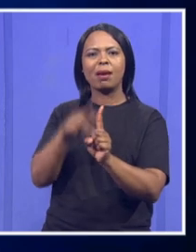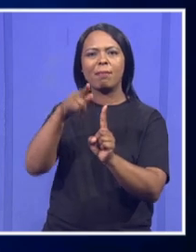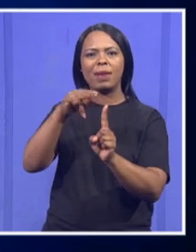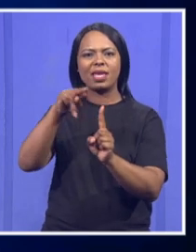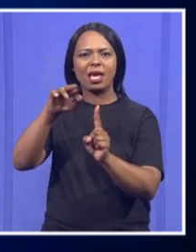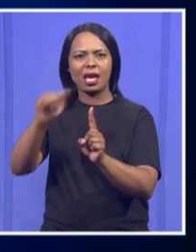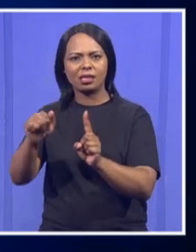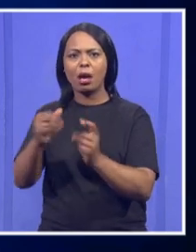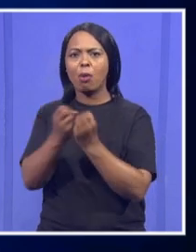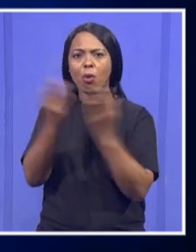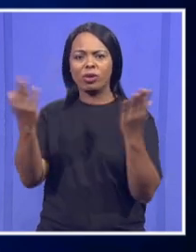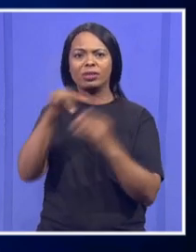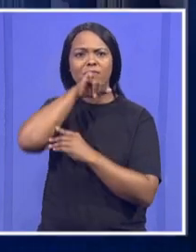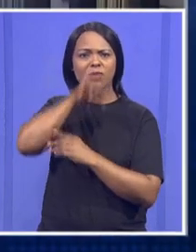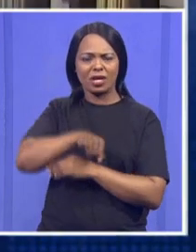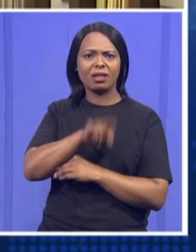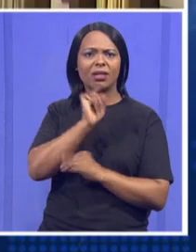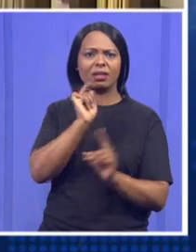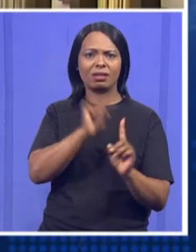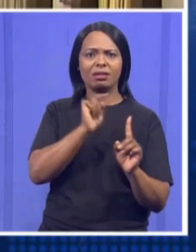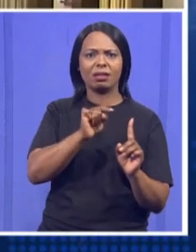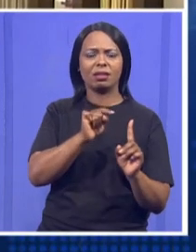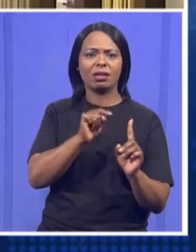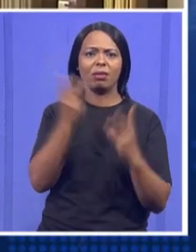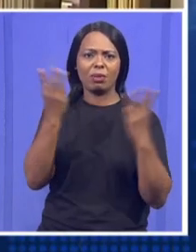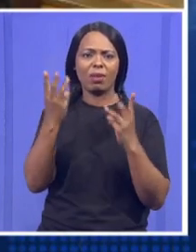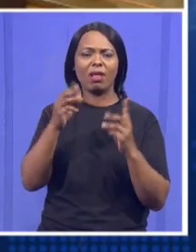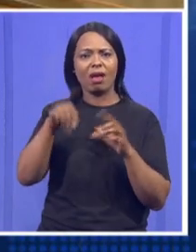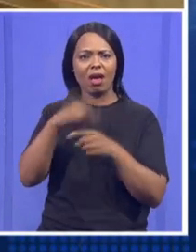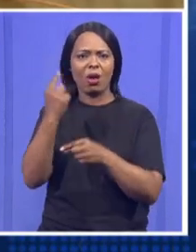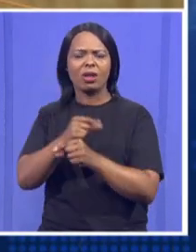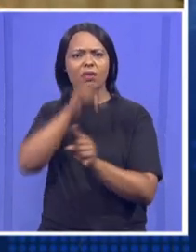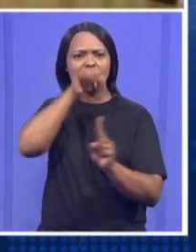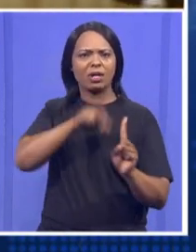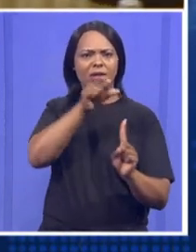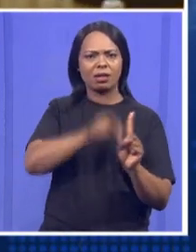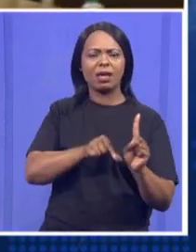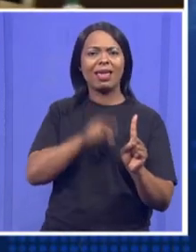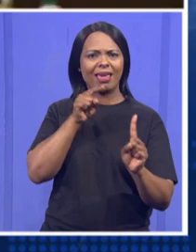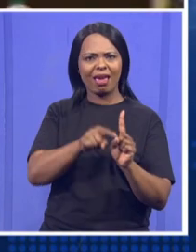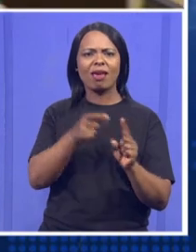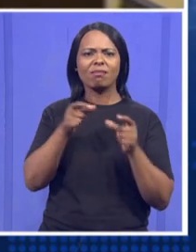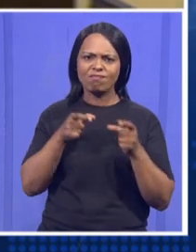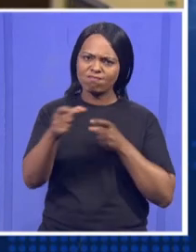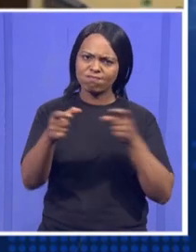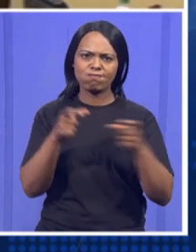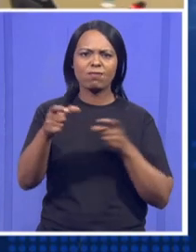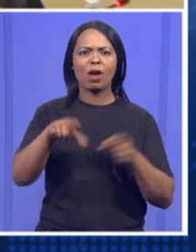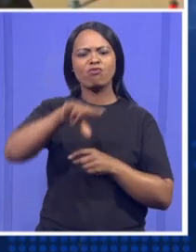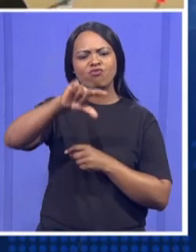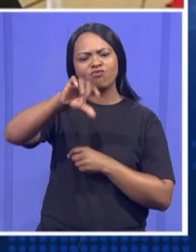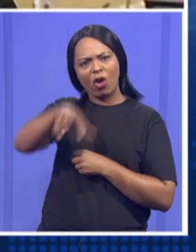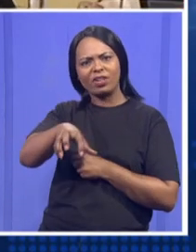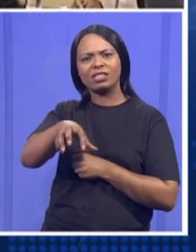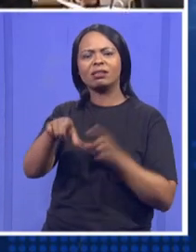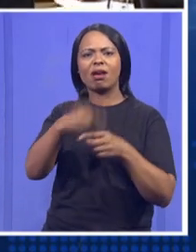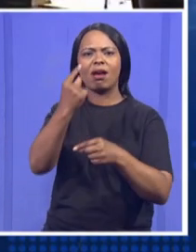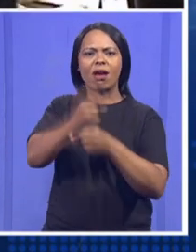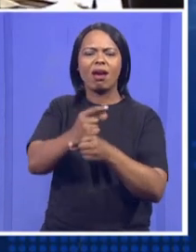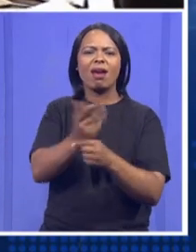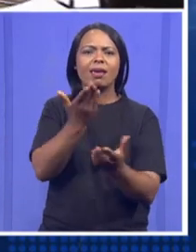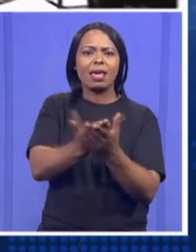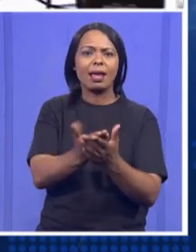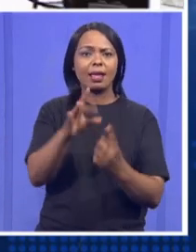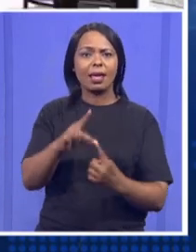well with the masses of how they can easily govern this particular province. So it's important that whoever gets